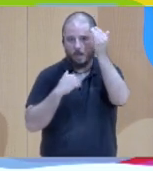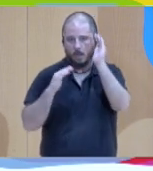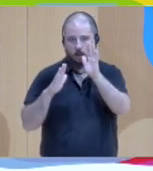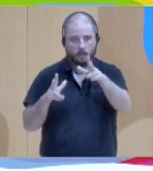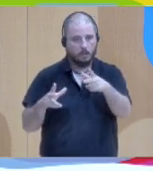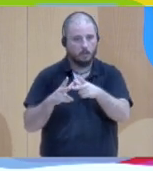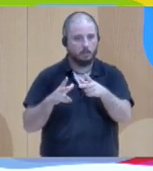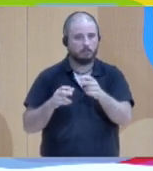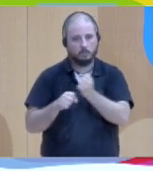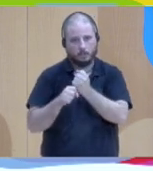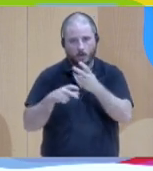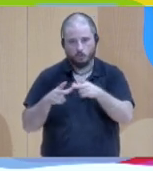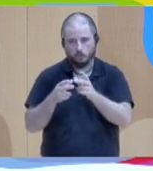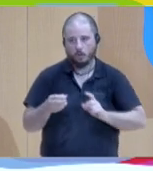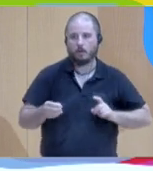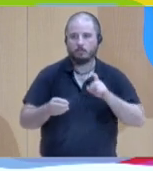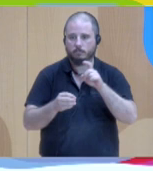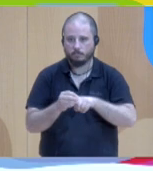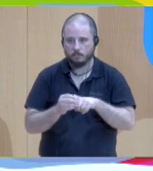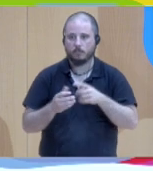then so the pyramids of